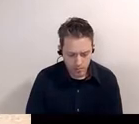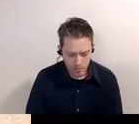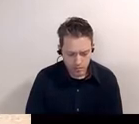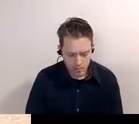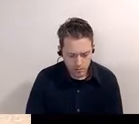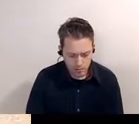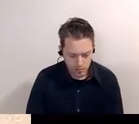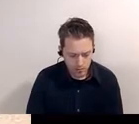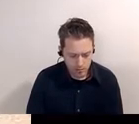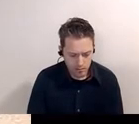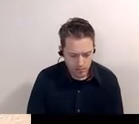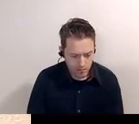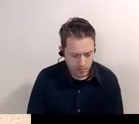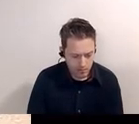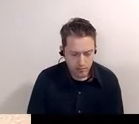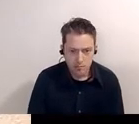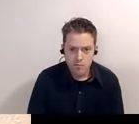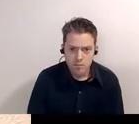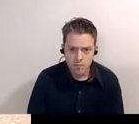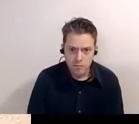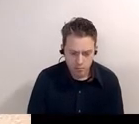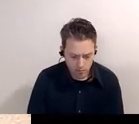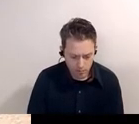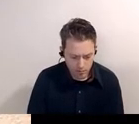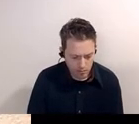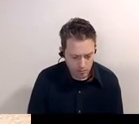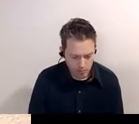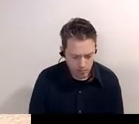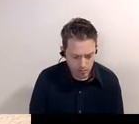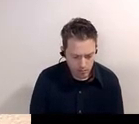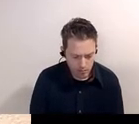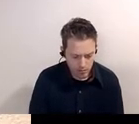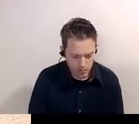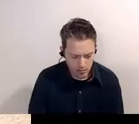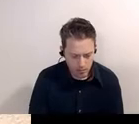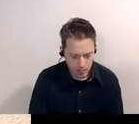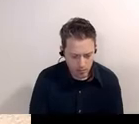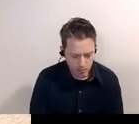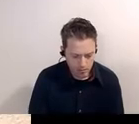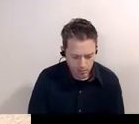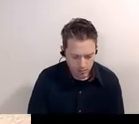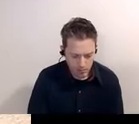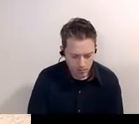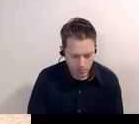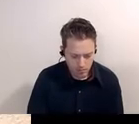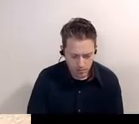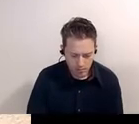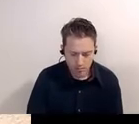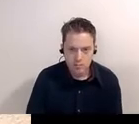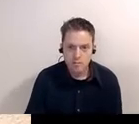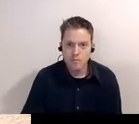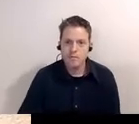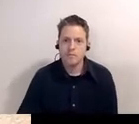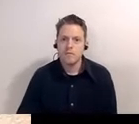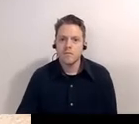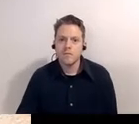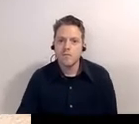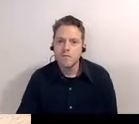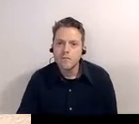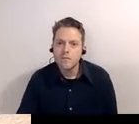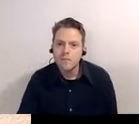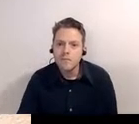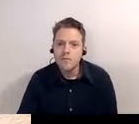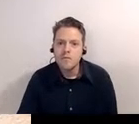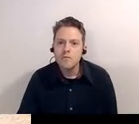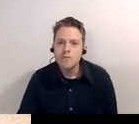street where the durham tobaccoists played their first games in 1902. you had a trolley going south to lakewood amusement park and then you had a trolley